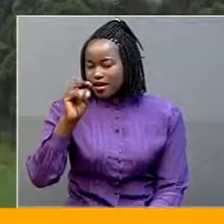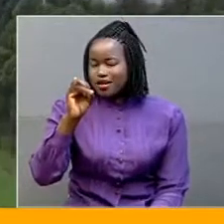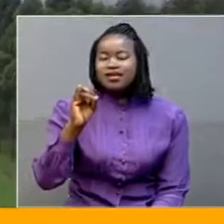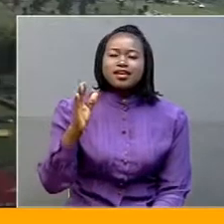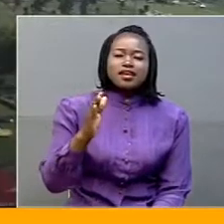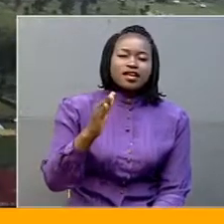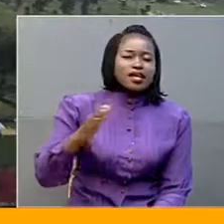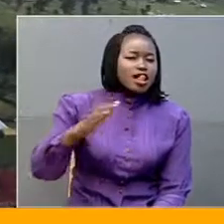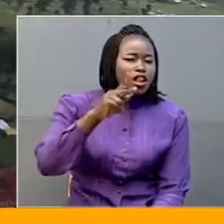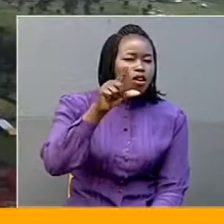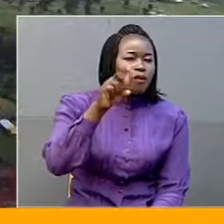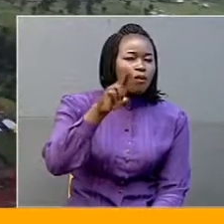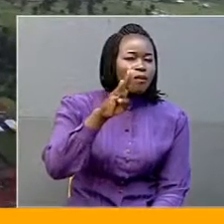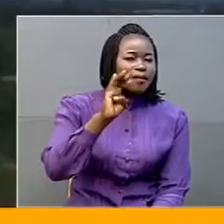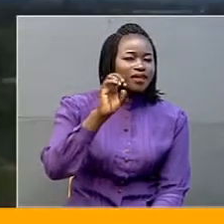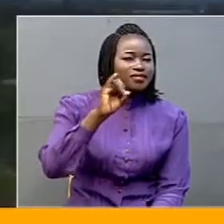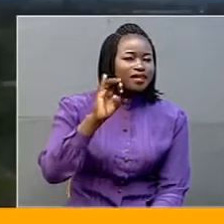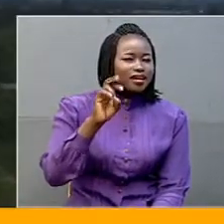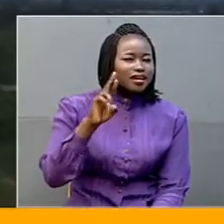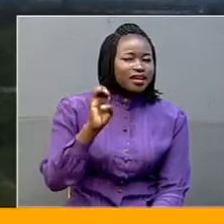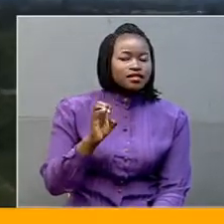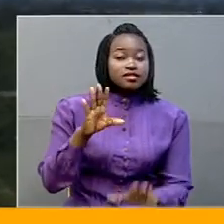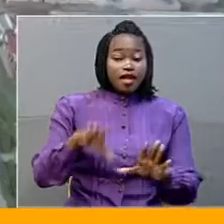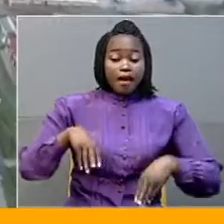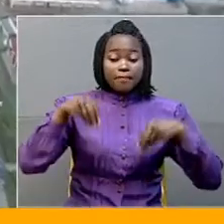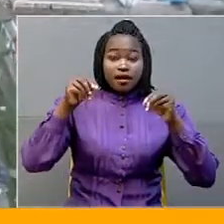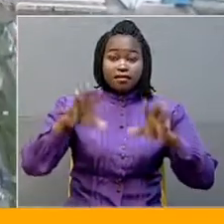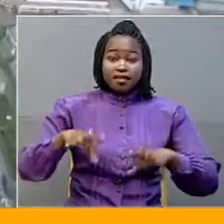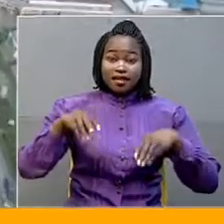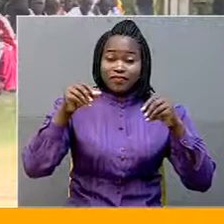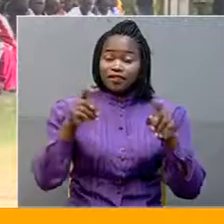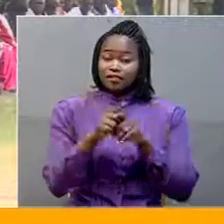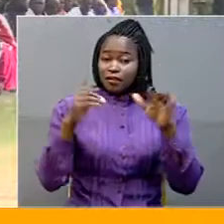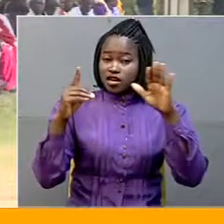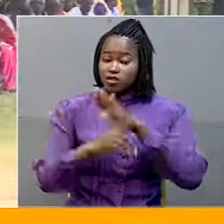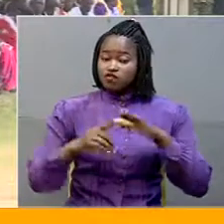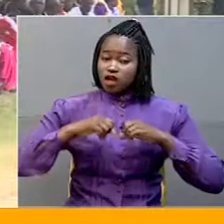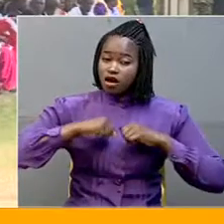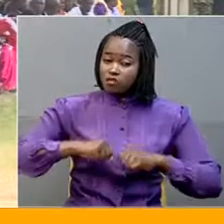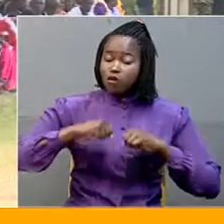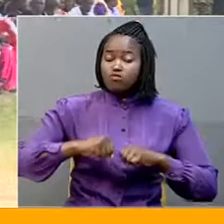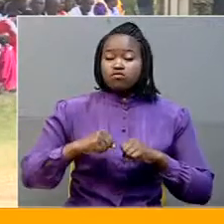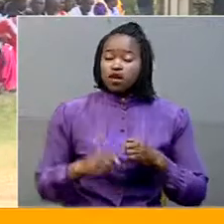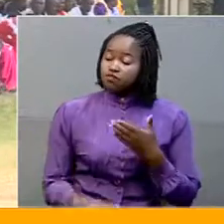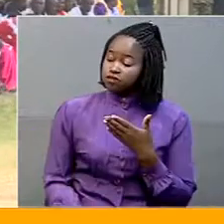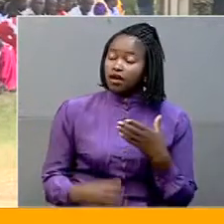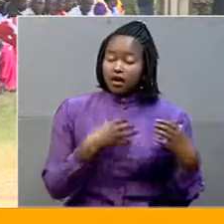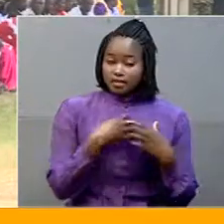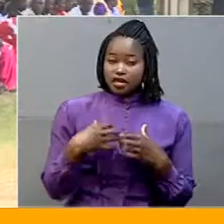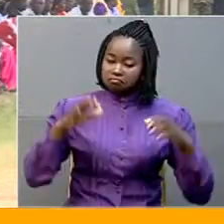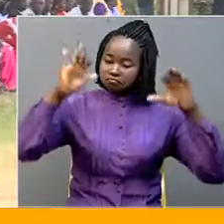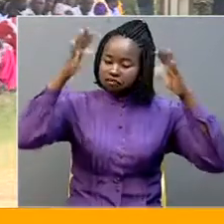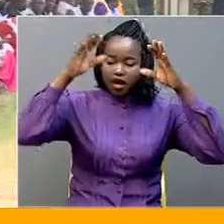Luejere, Lutusi in Sembavle. The Deputy Commander of the Defense Forces, Lieutenant General Wilson Imbadi, commended President